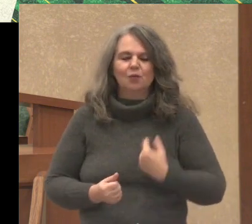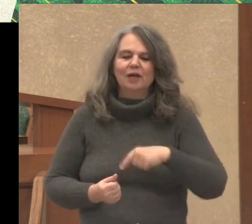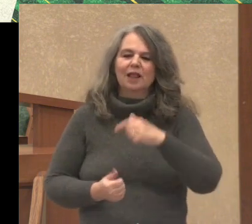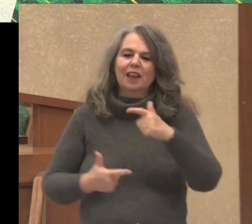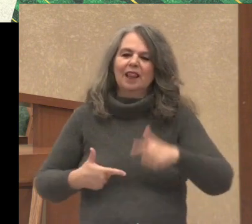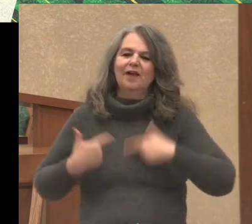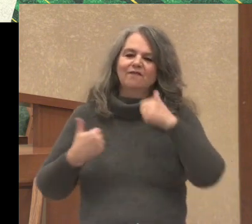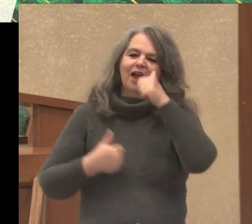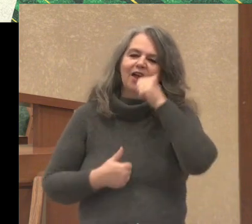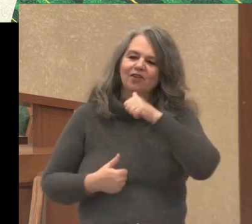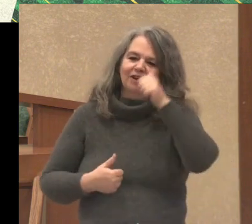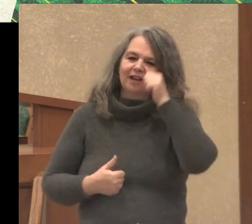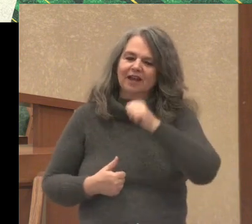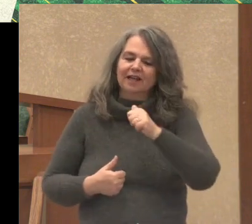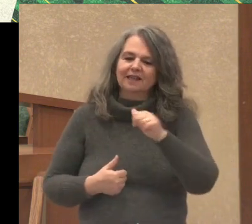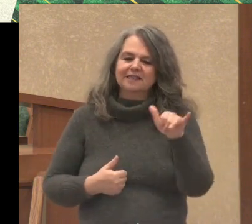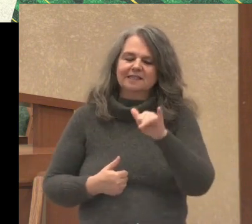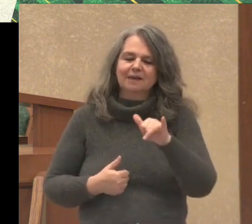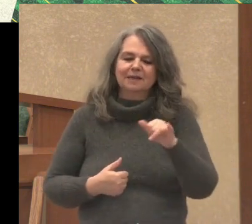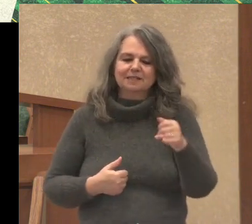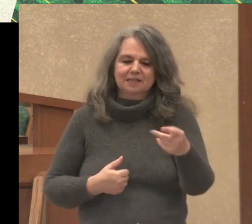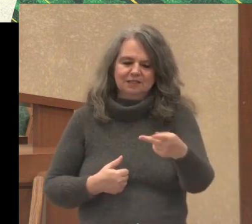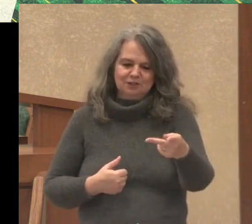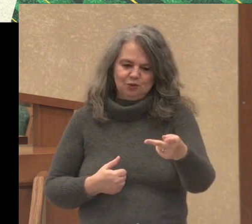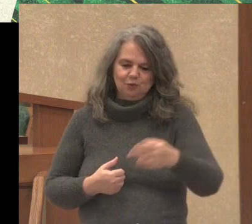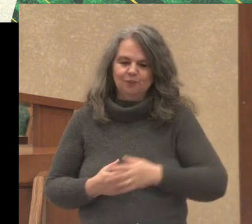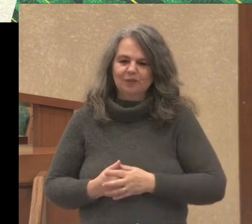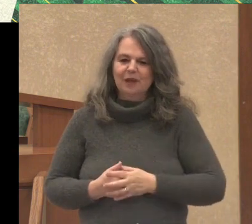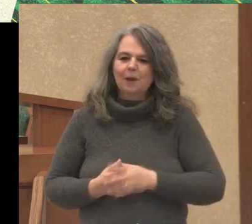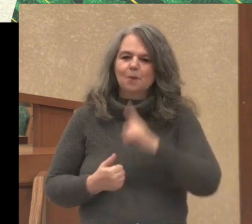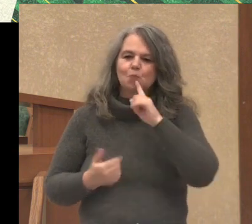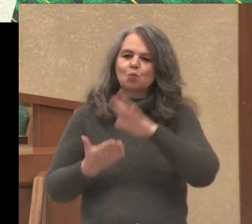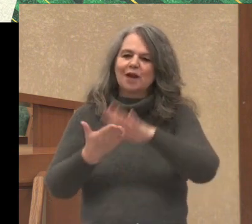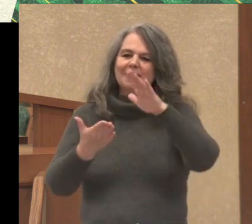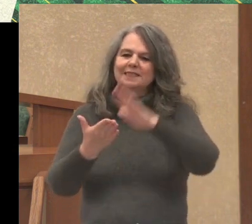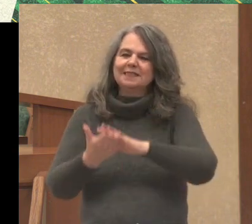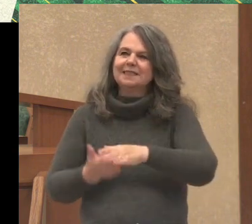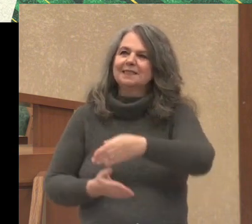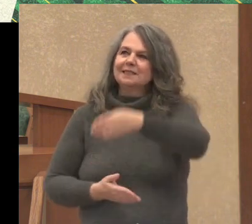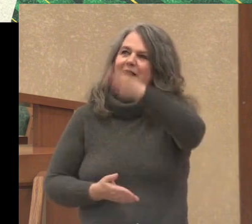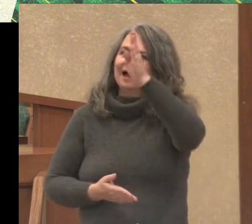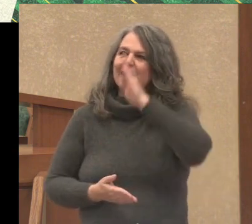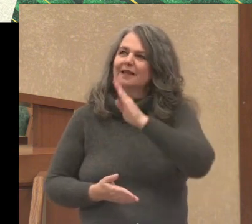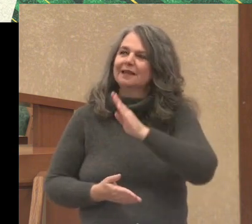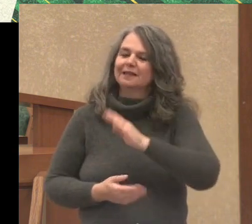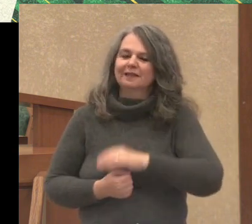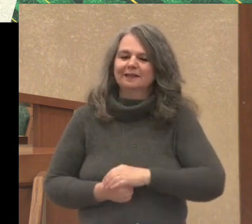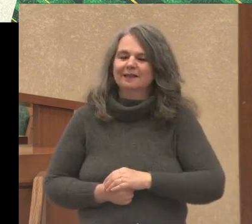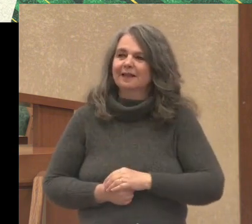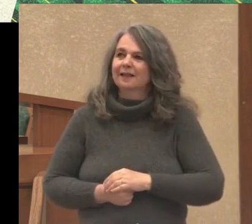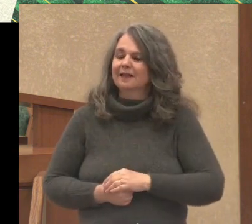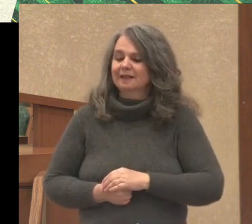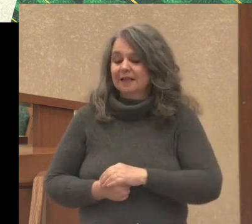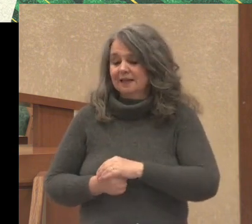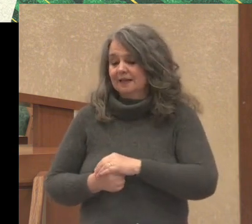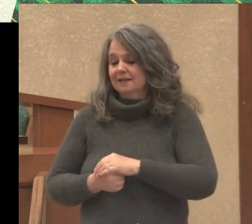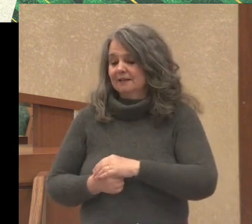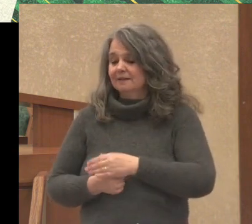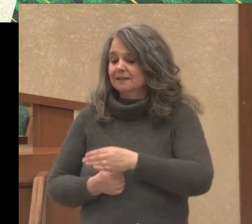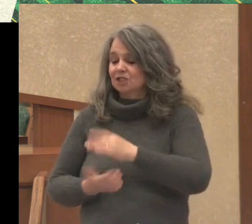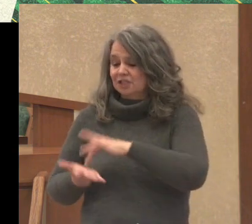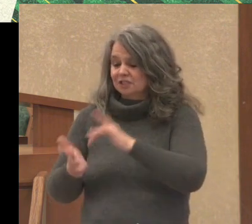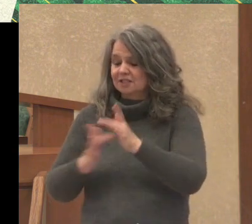day like Simeon and Anna, praising God for coming to live among us,